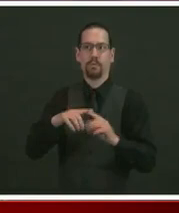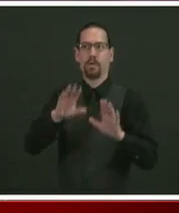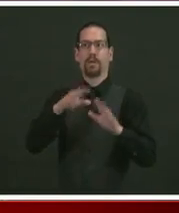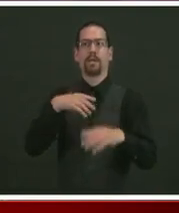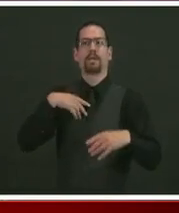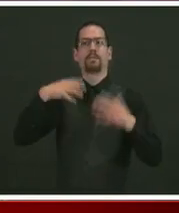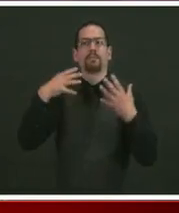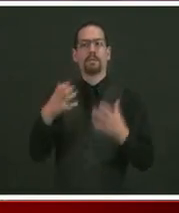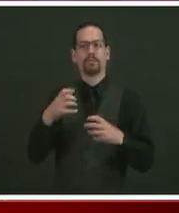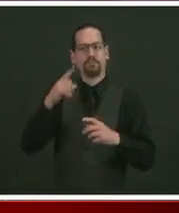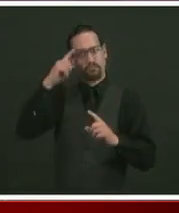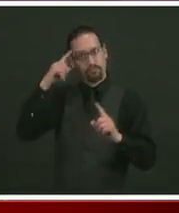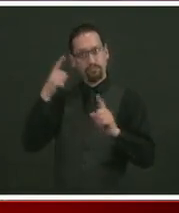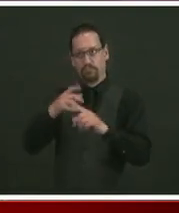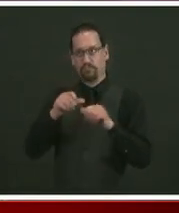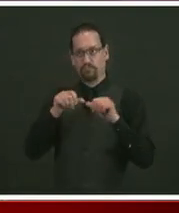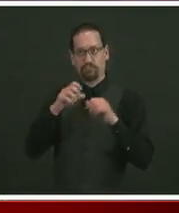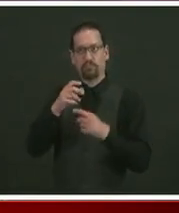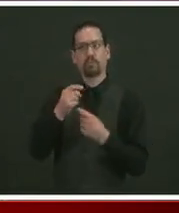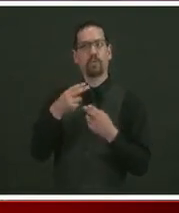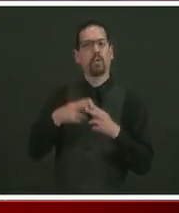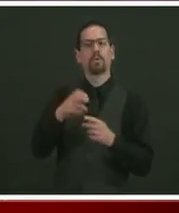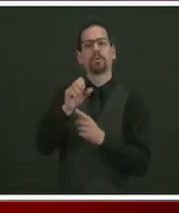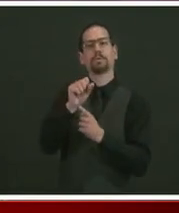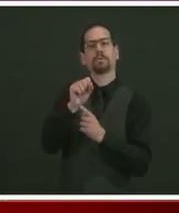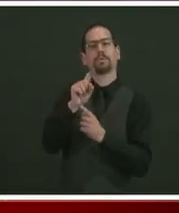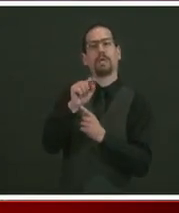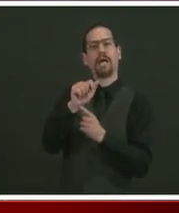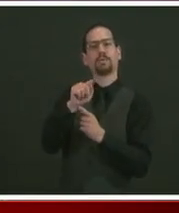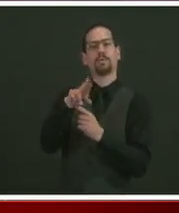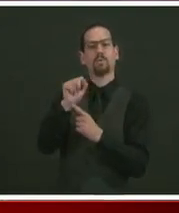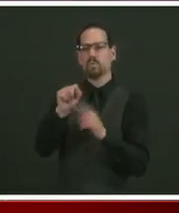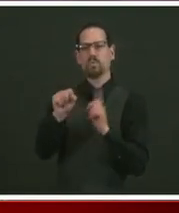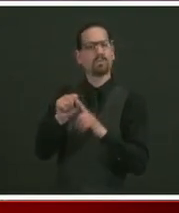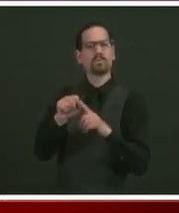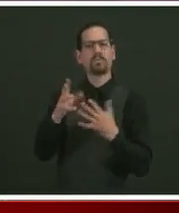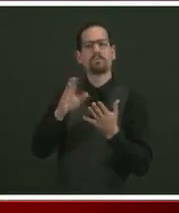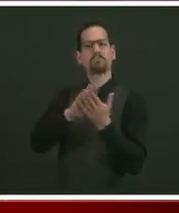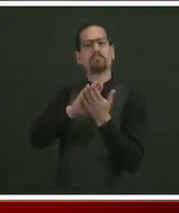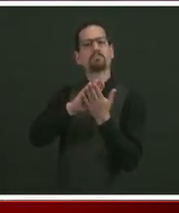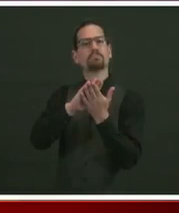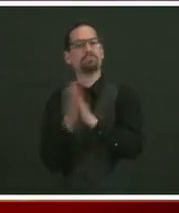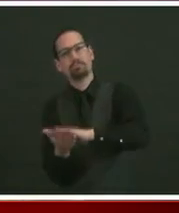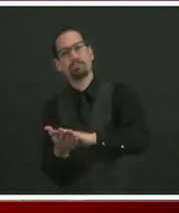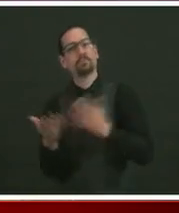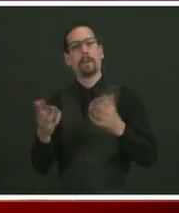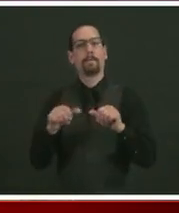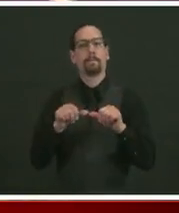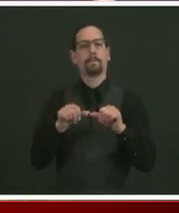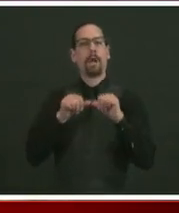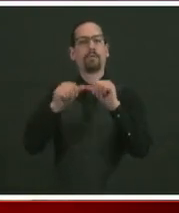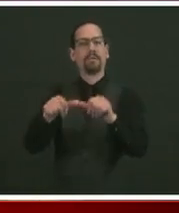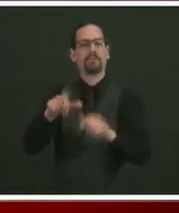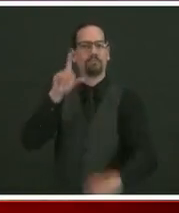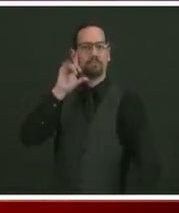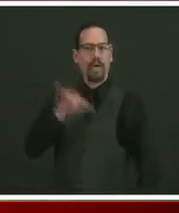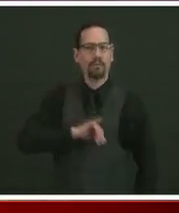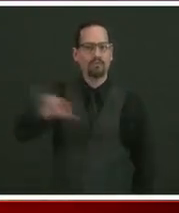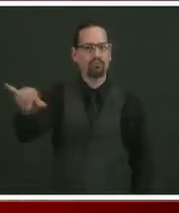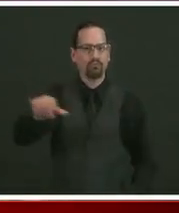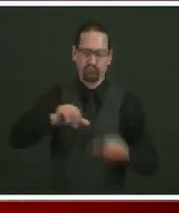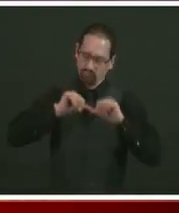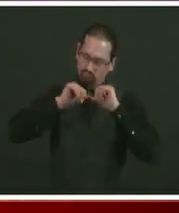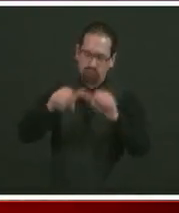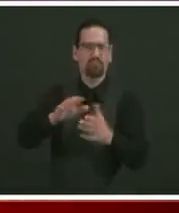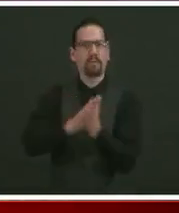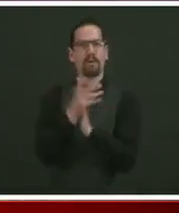because I think the people of Rhode Island and the providers of Rhode Island deserve a continuation in a stable way of